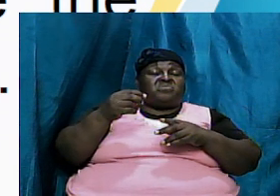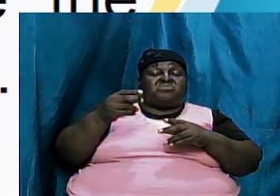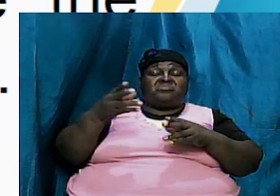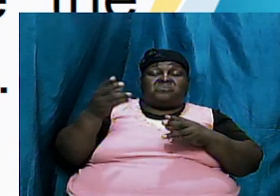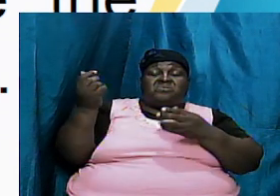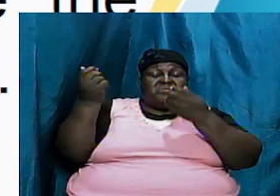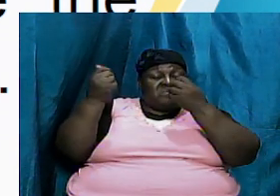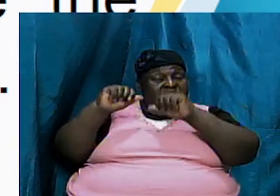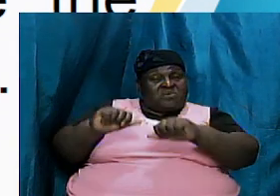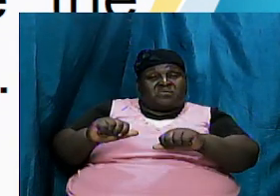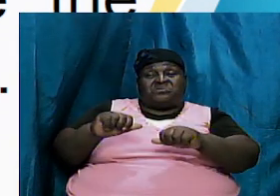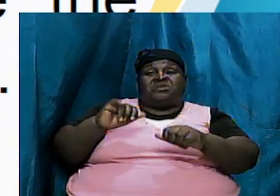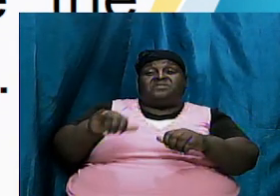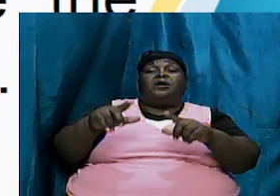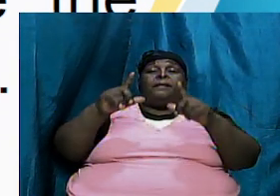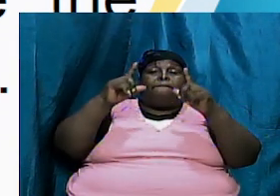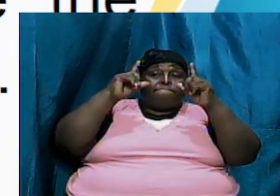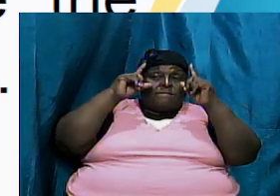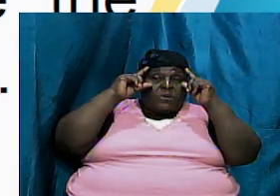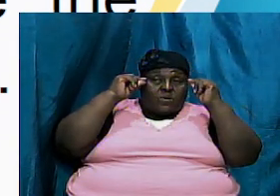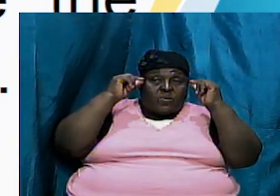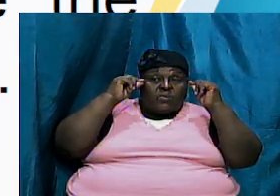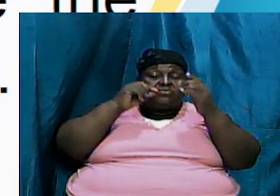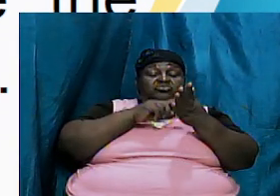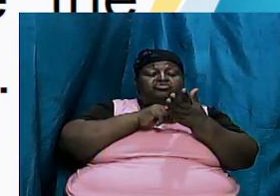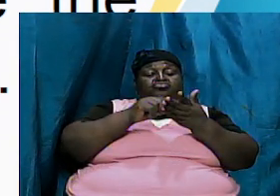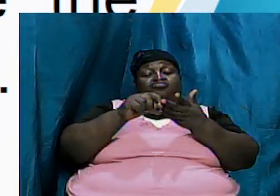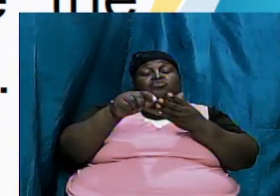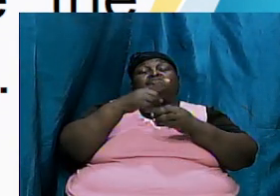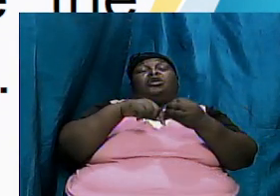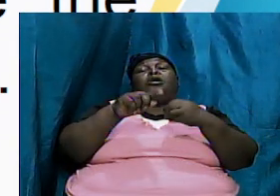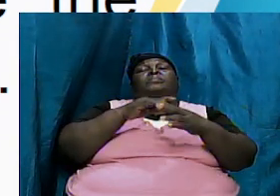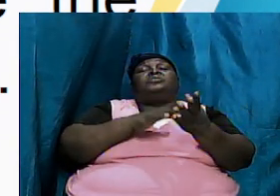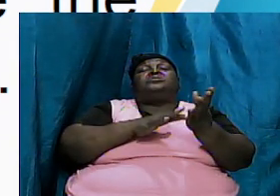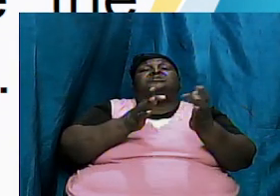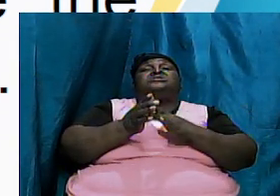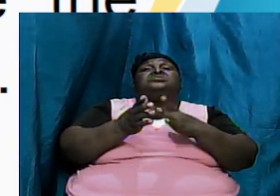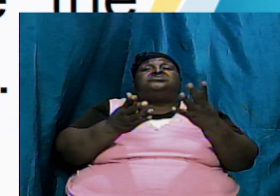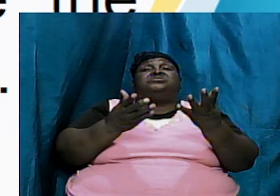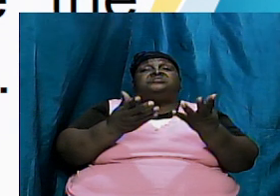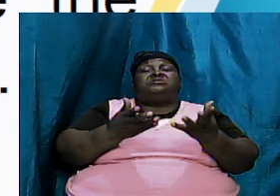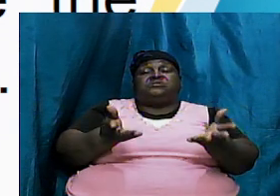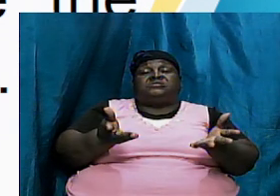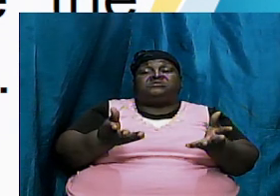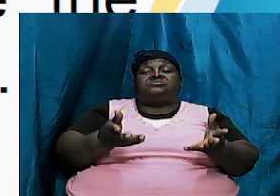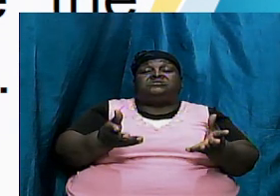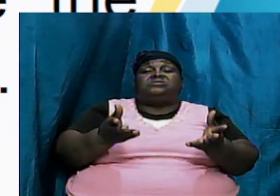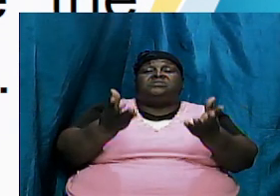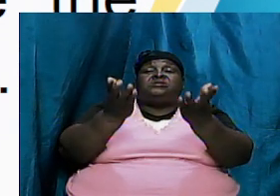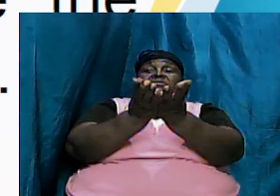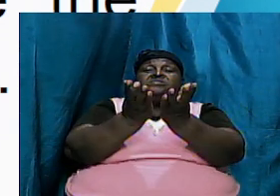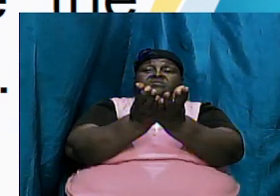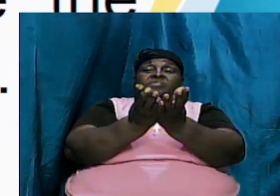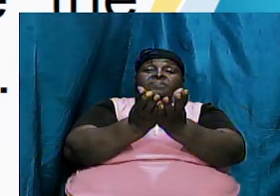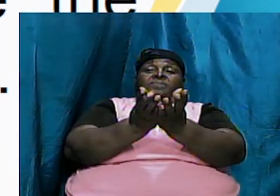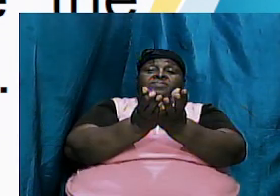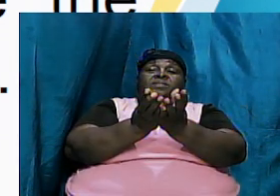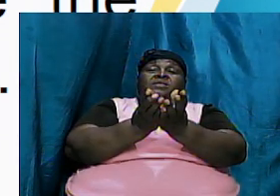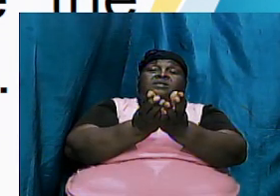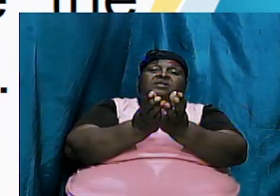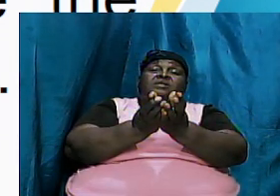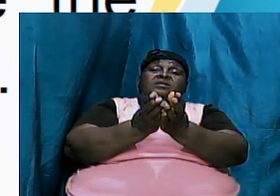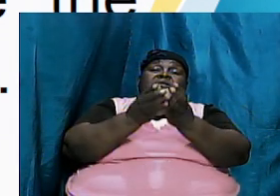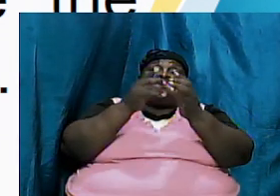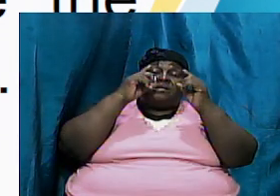that Moses wrote because the books of the Torah which consists of the first five books Genesis